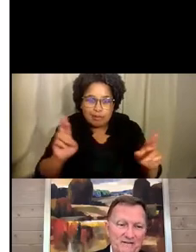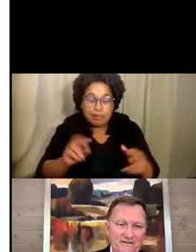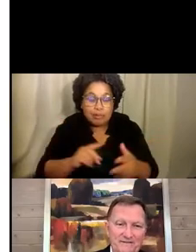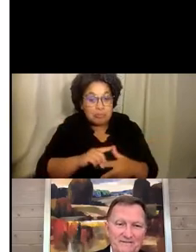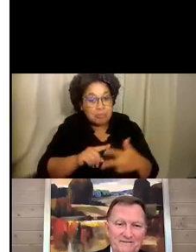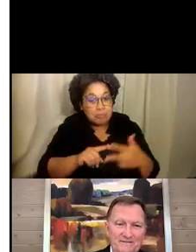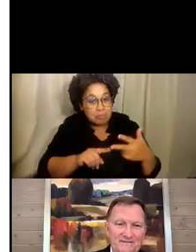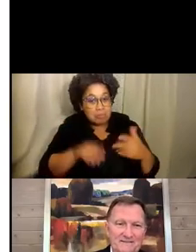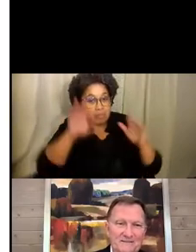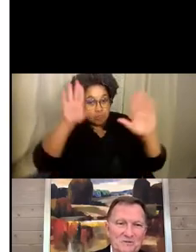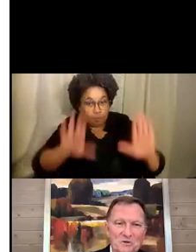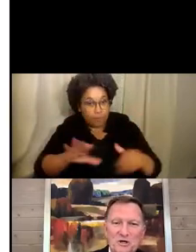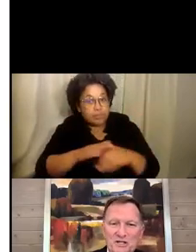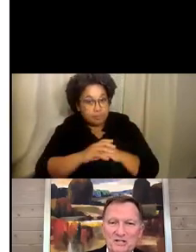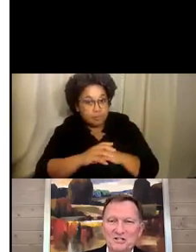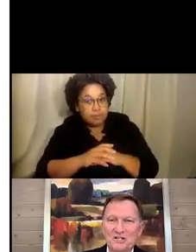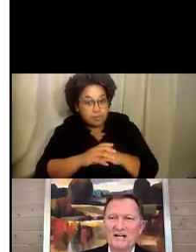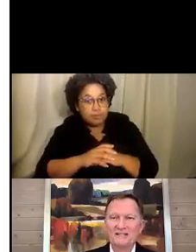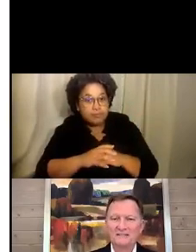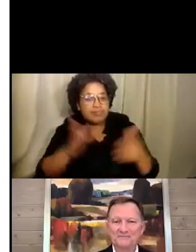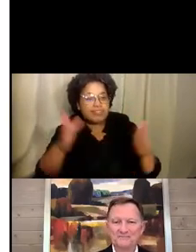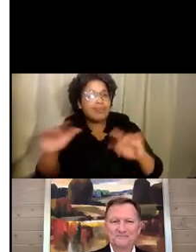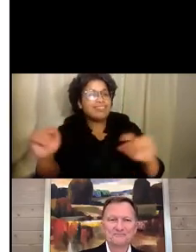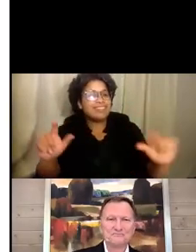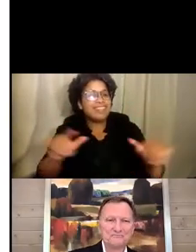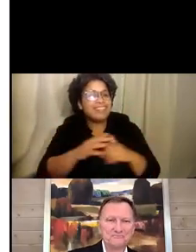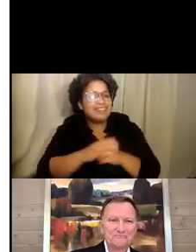great. We'll go to the next slide.